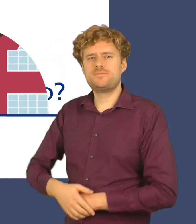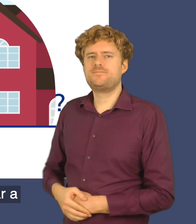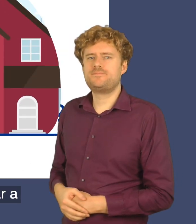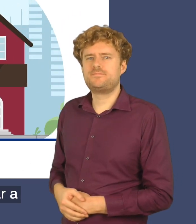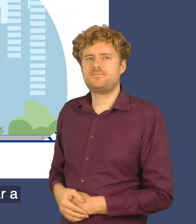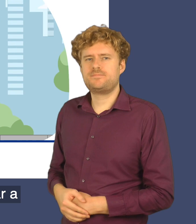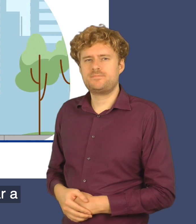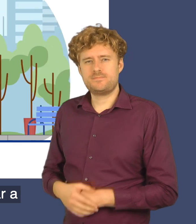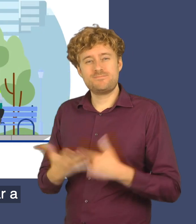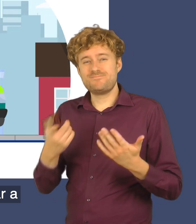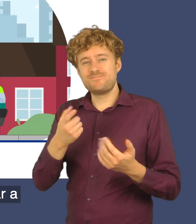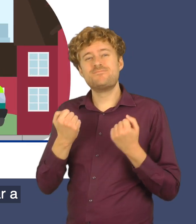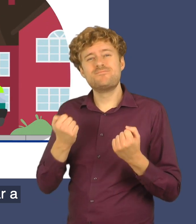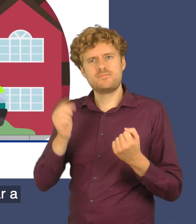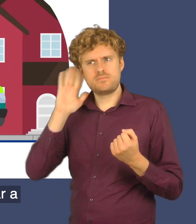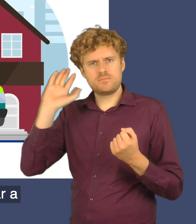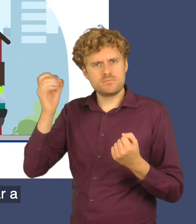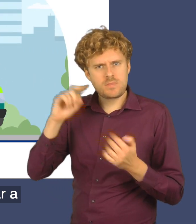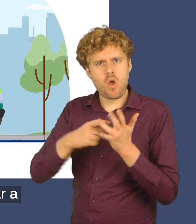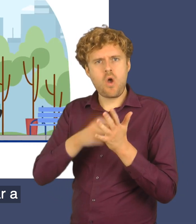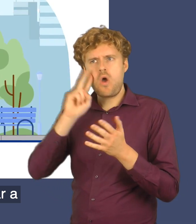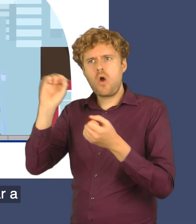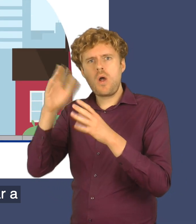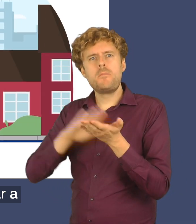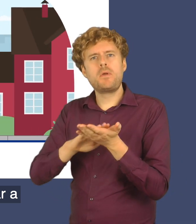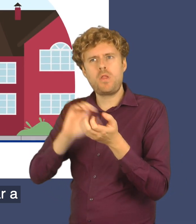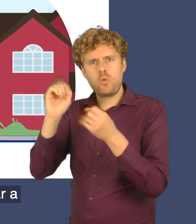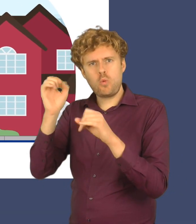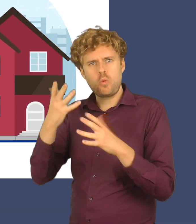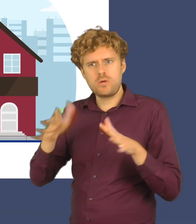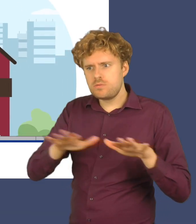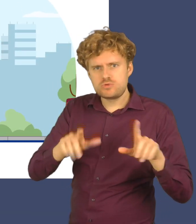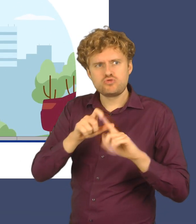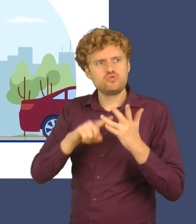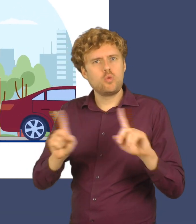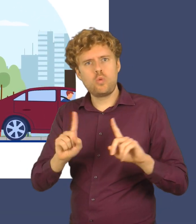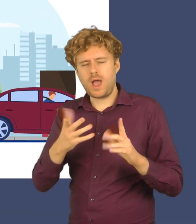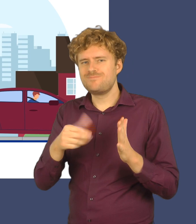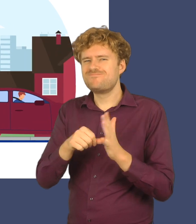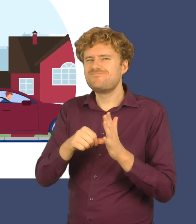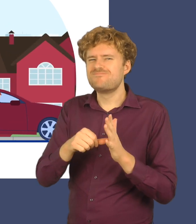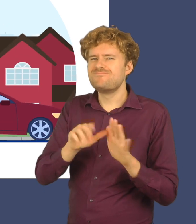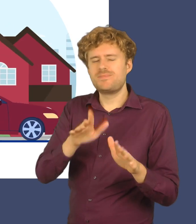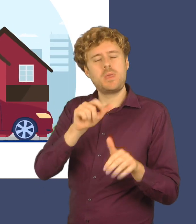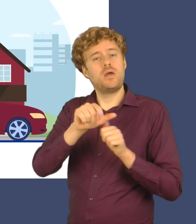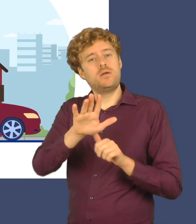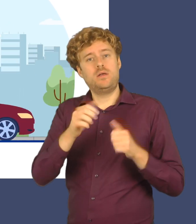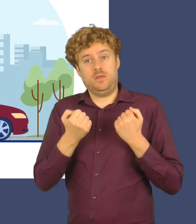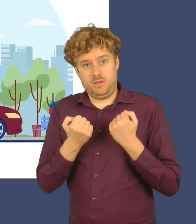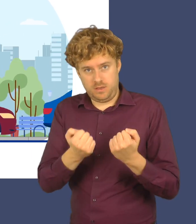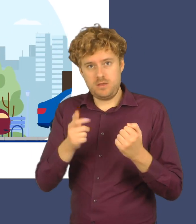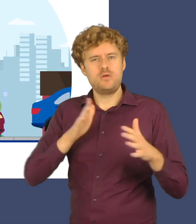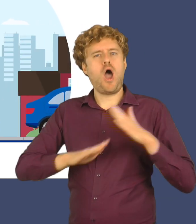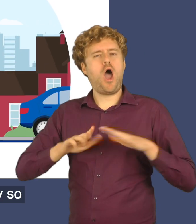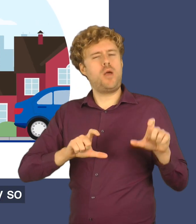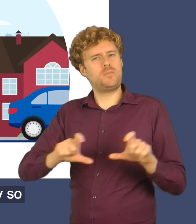It can be tricky to know what to do when you hear a siren or see blue flashing lights. To start with, keep calm, look and